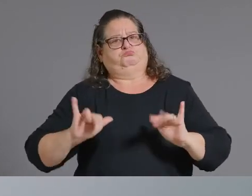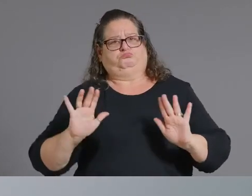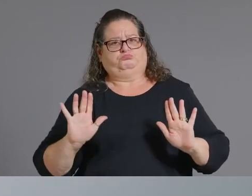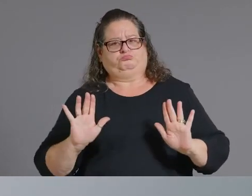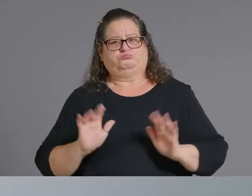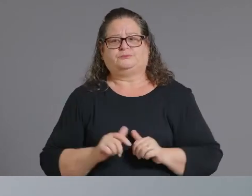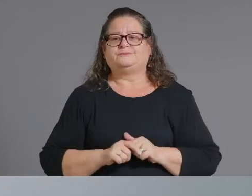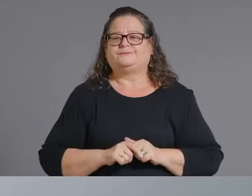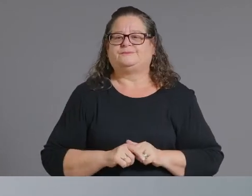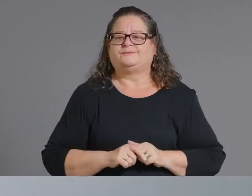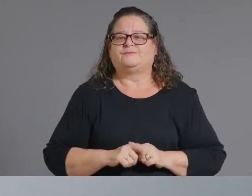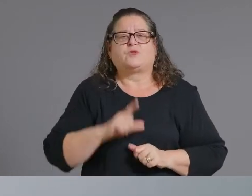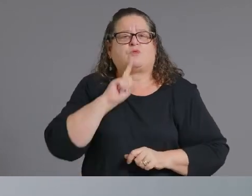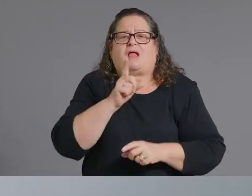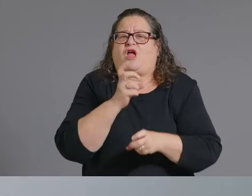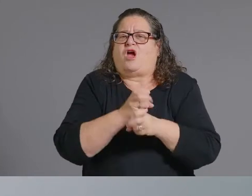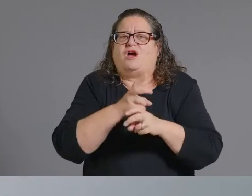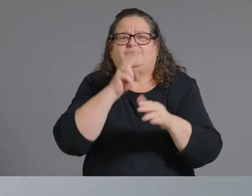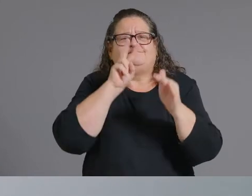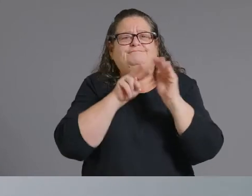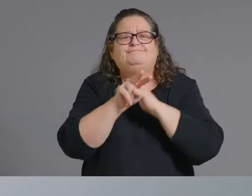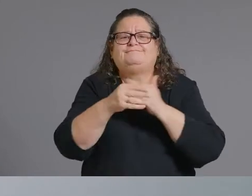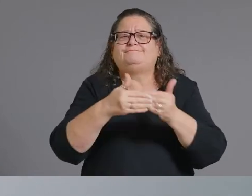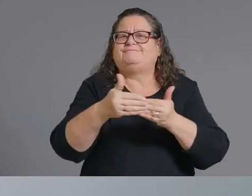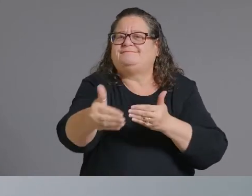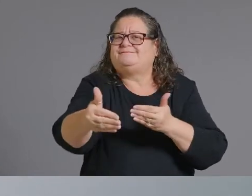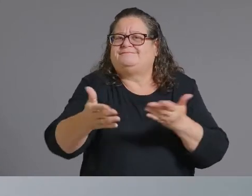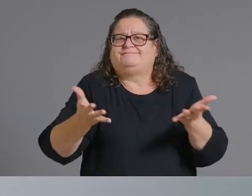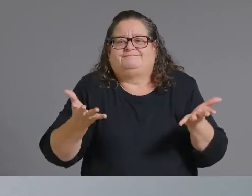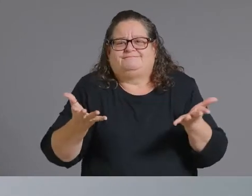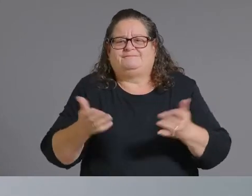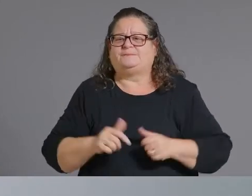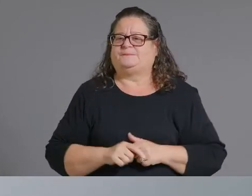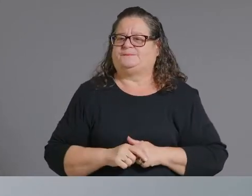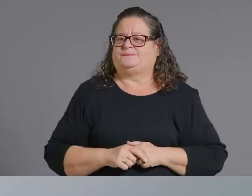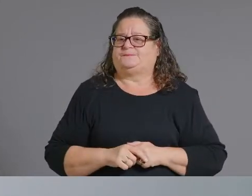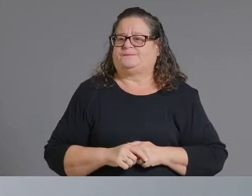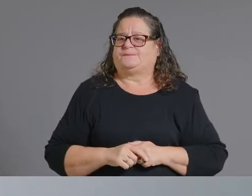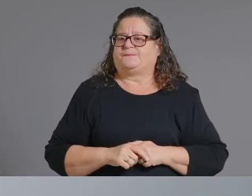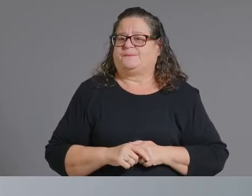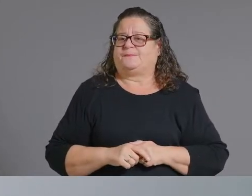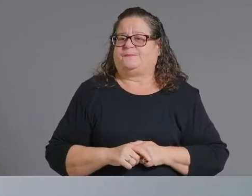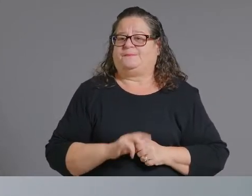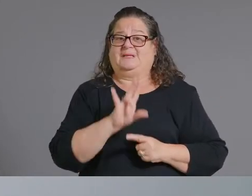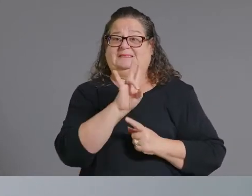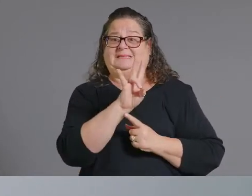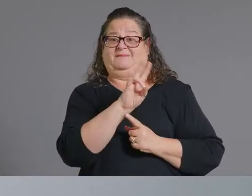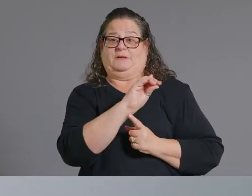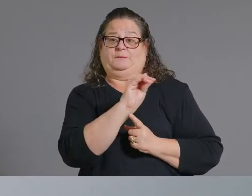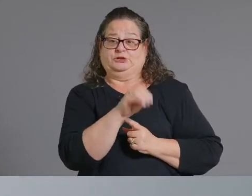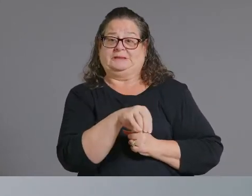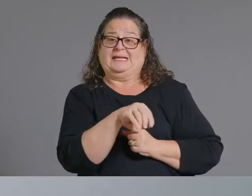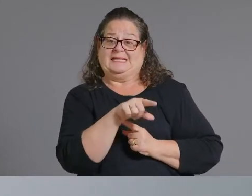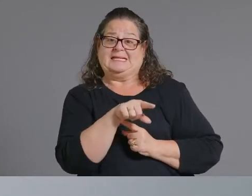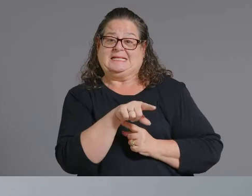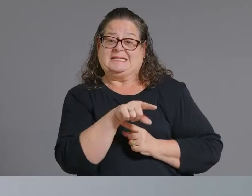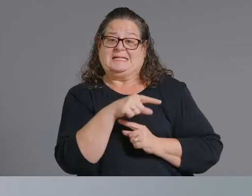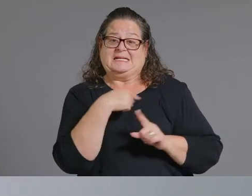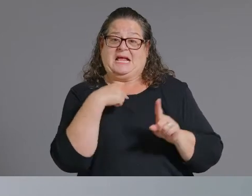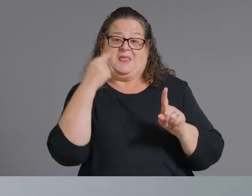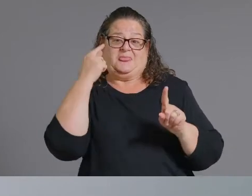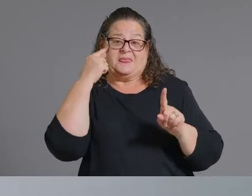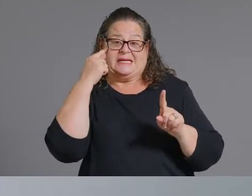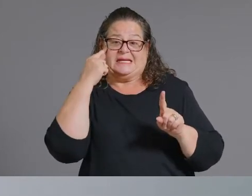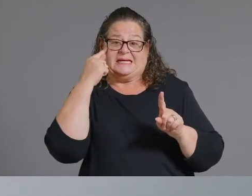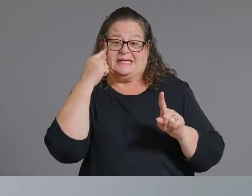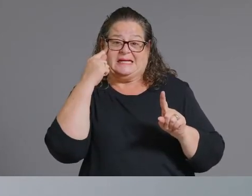the fact that we wouldn't be at 70 percent because we do have a significant number of arizonans vaccinated it's not as high as we